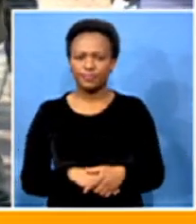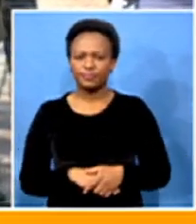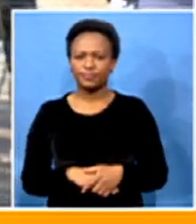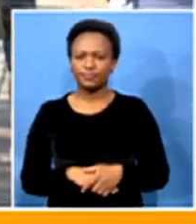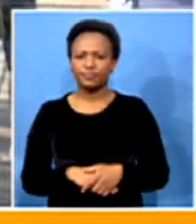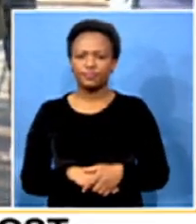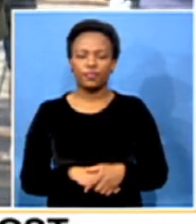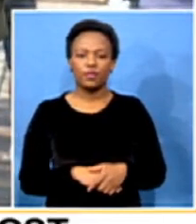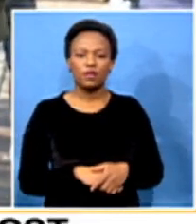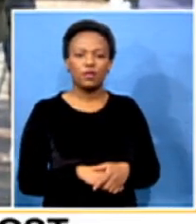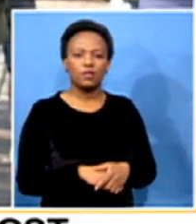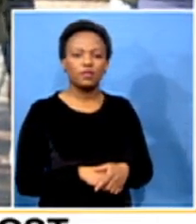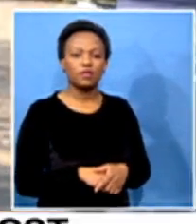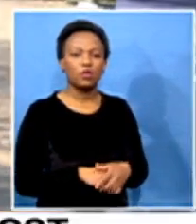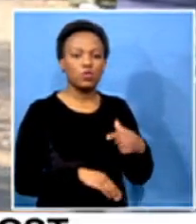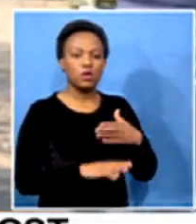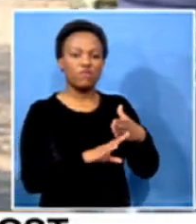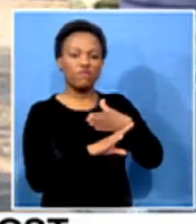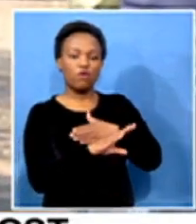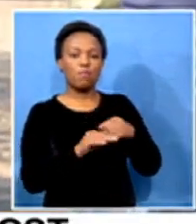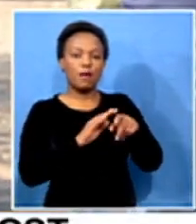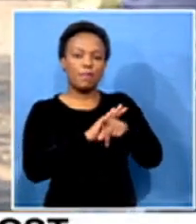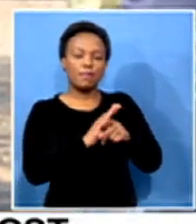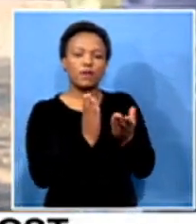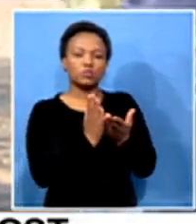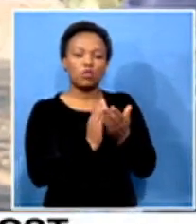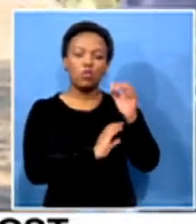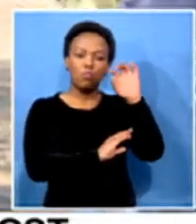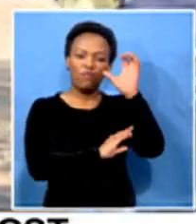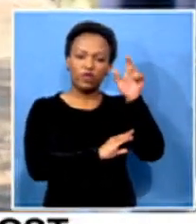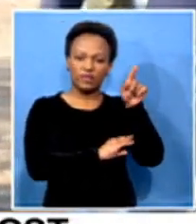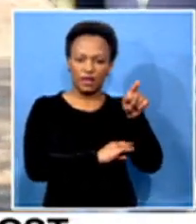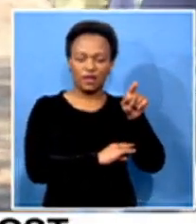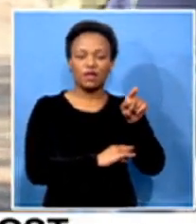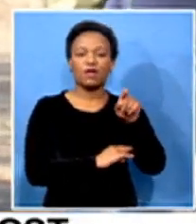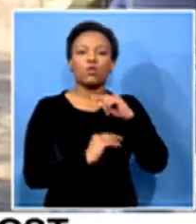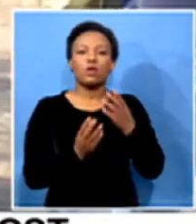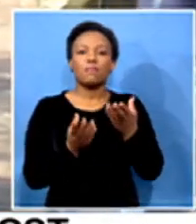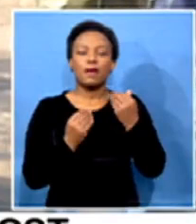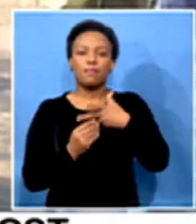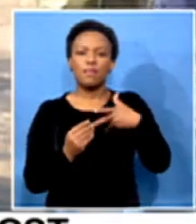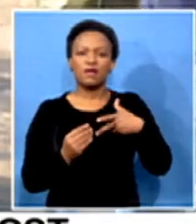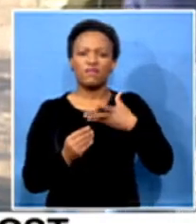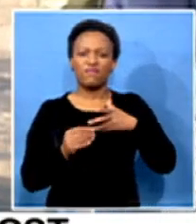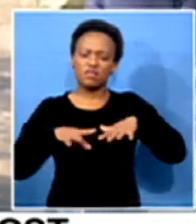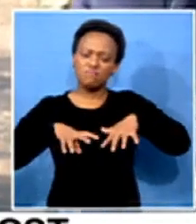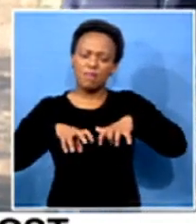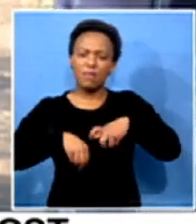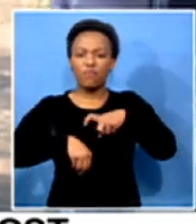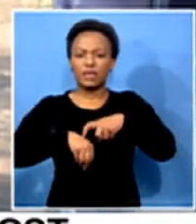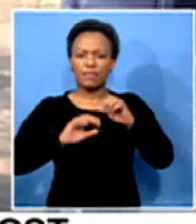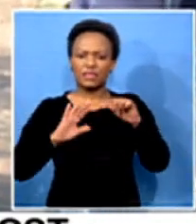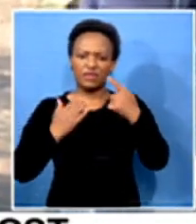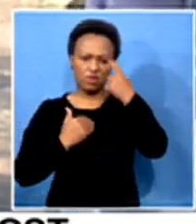Well, we are at Fauna Primary School here in Bloomfontein, Sakina. We found parents picketing here from around 7 o'clock this morning.